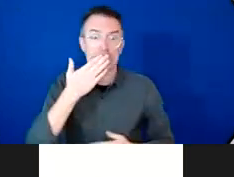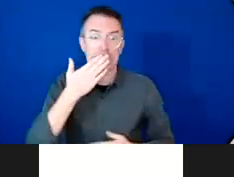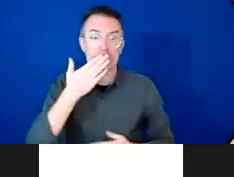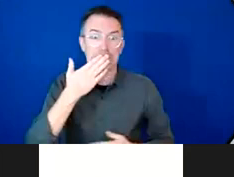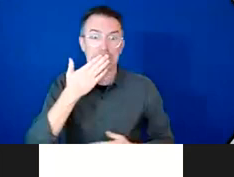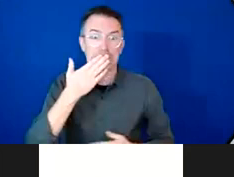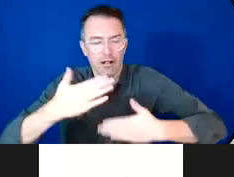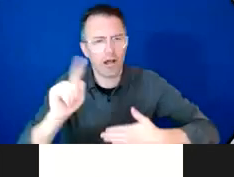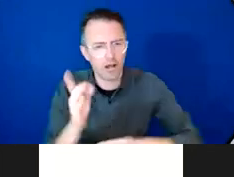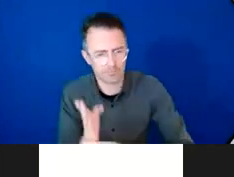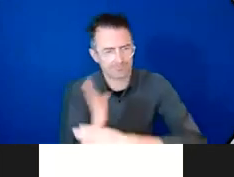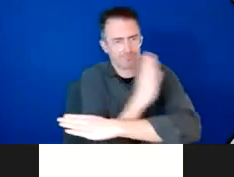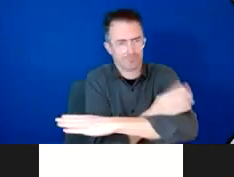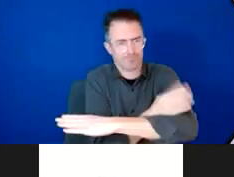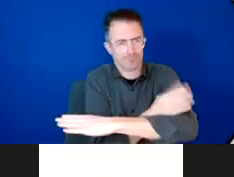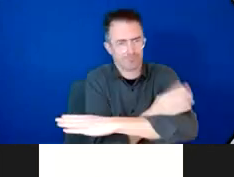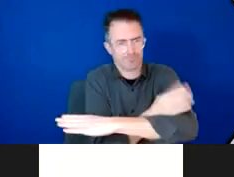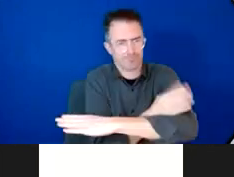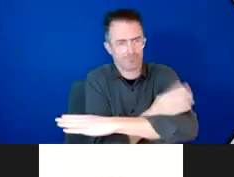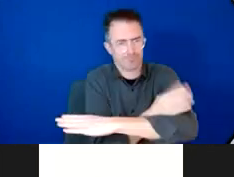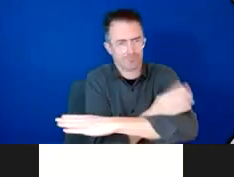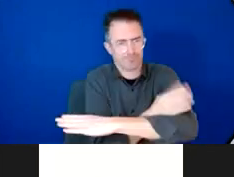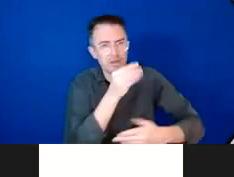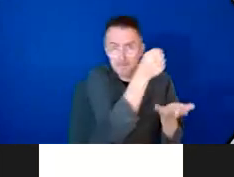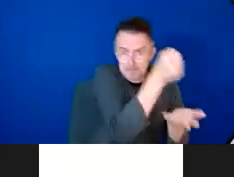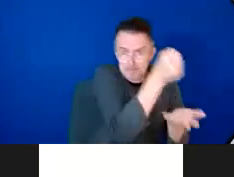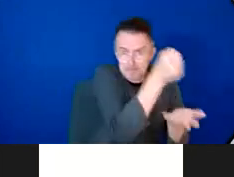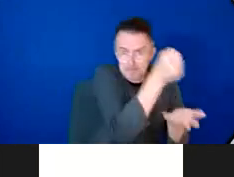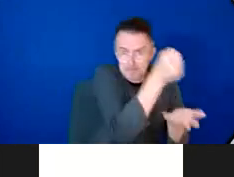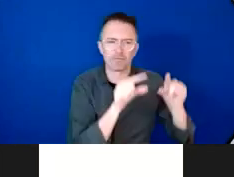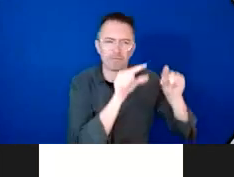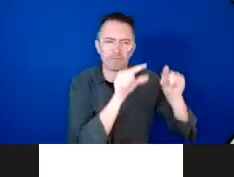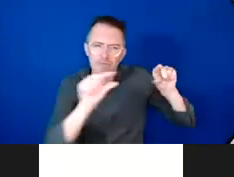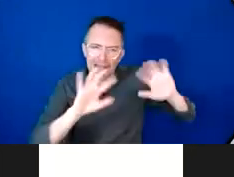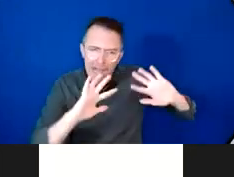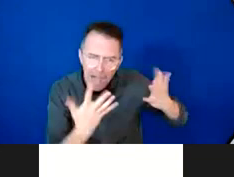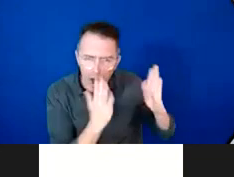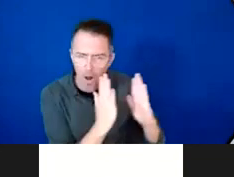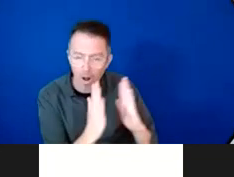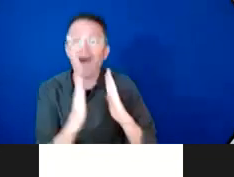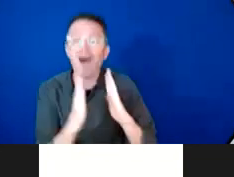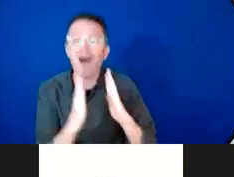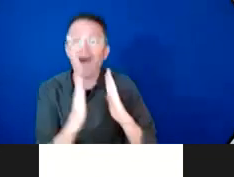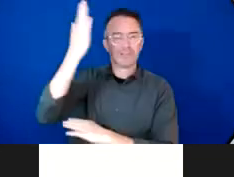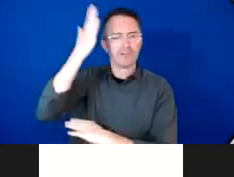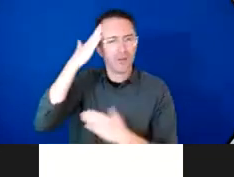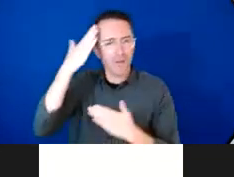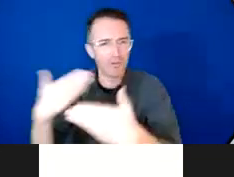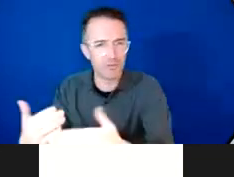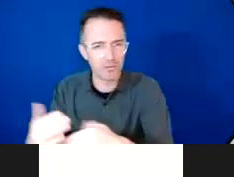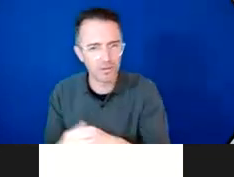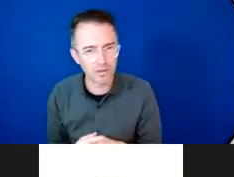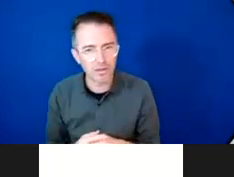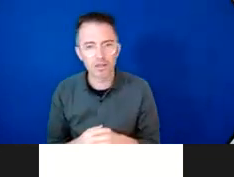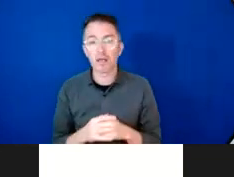contextually appropriate and locally owned by involving women and youth led organizations in preparedness planning